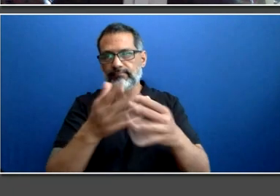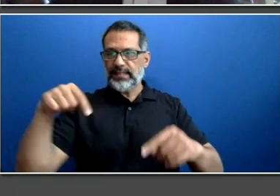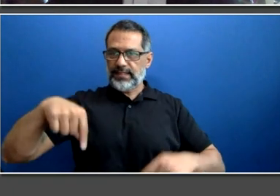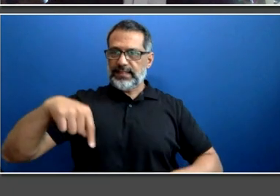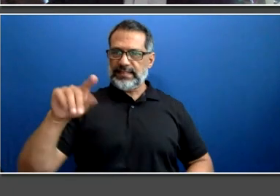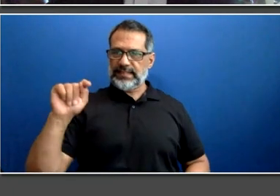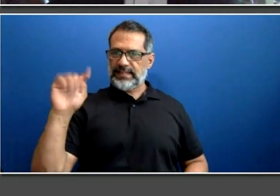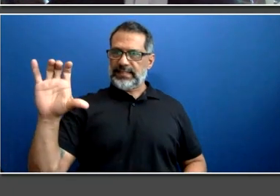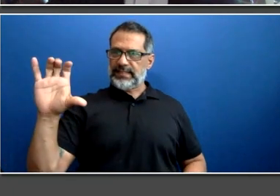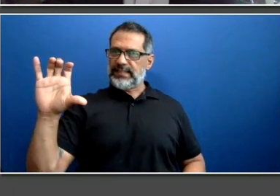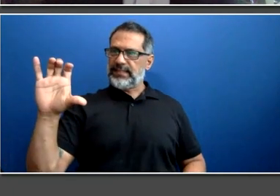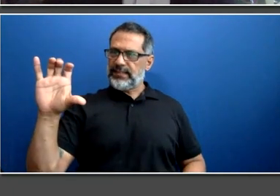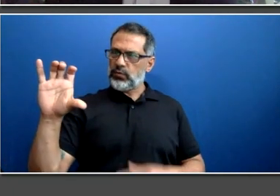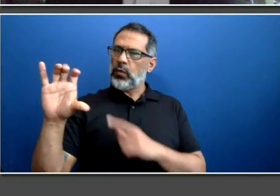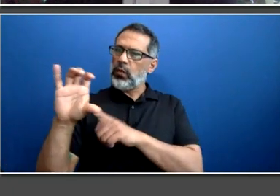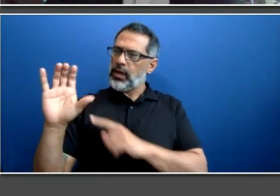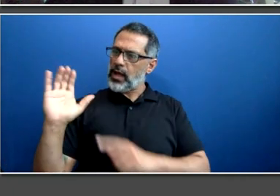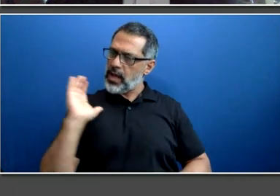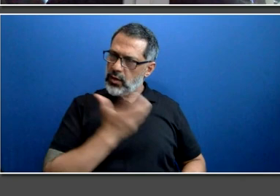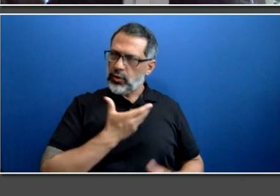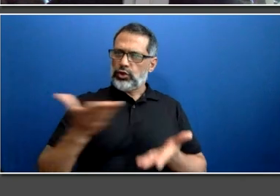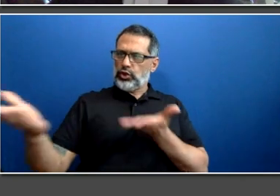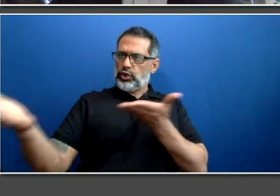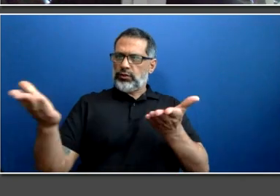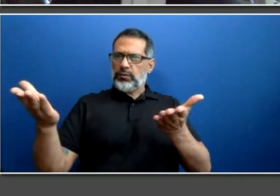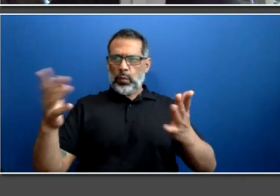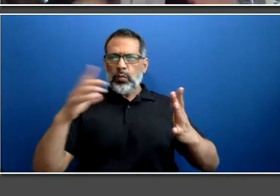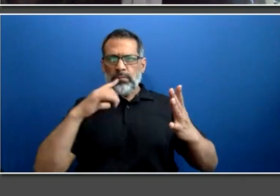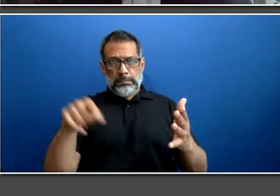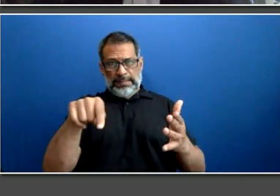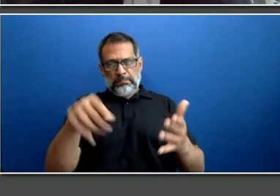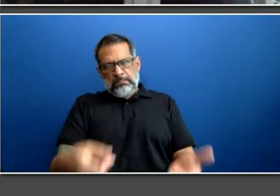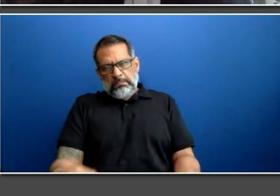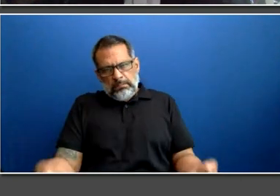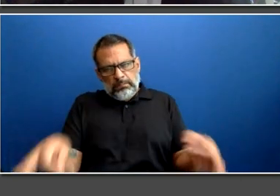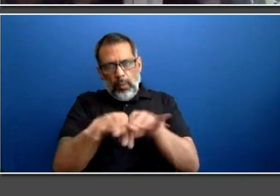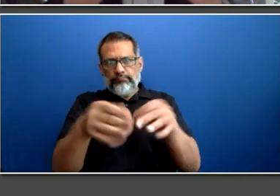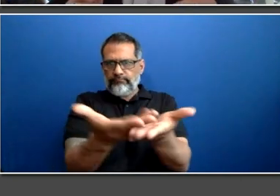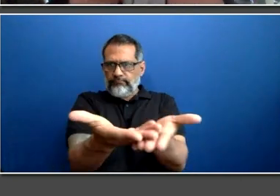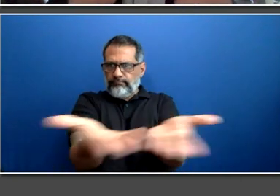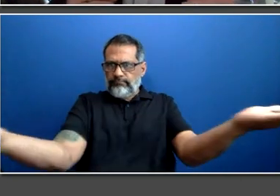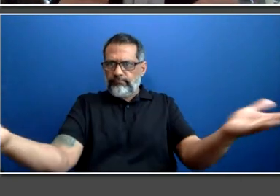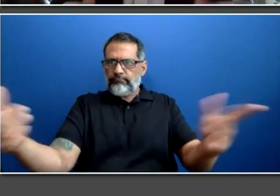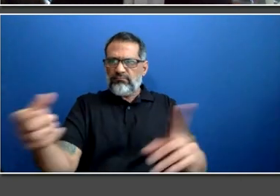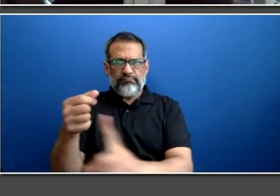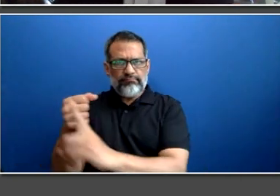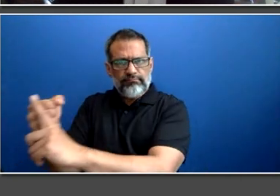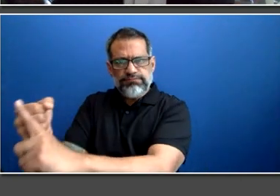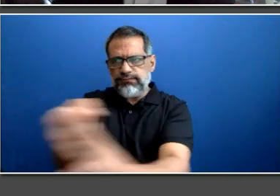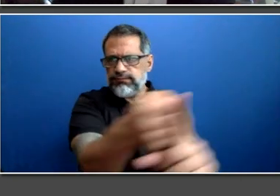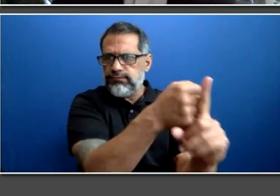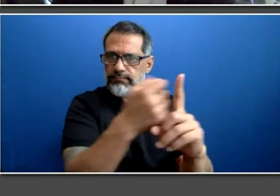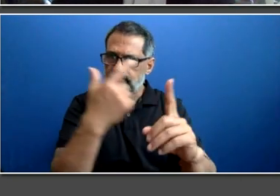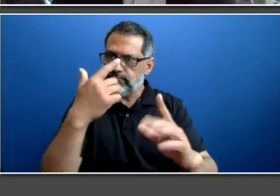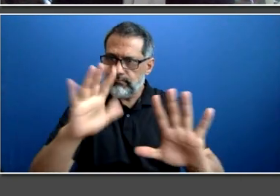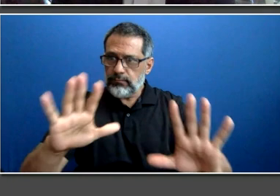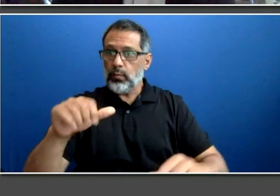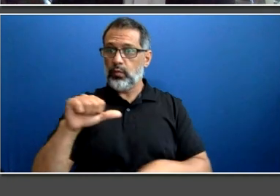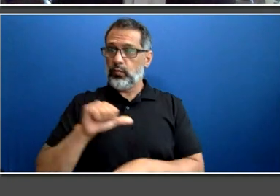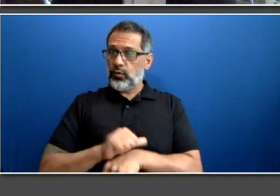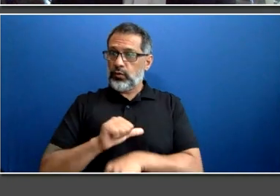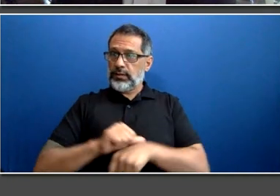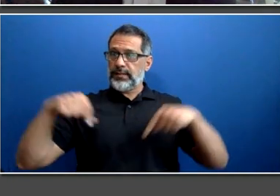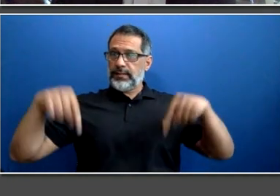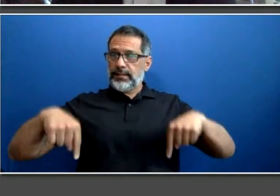well. You know, working in public transit, I can tell you, was a great way to start a career. I began operating trains in